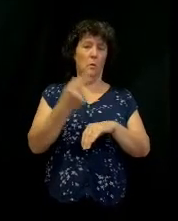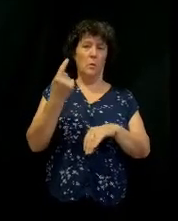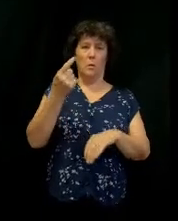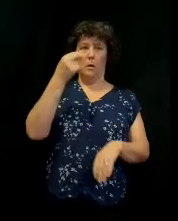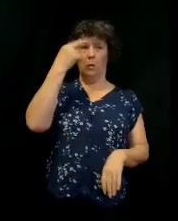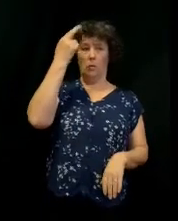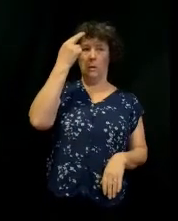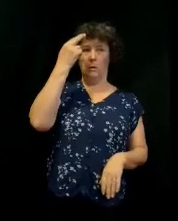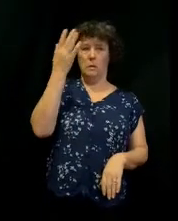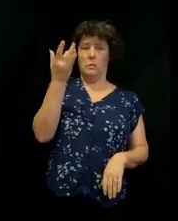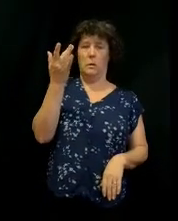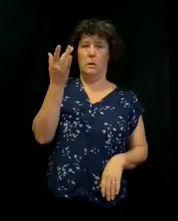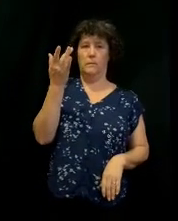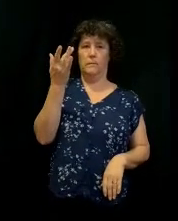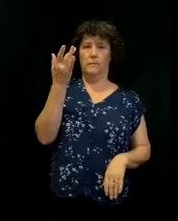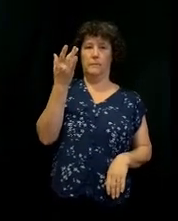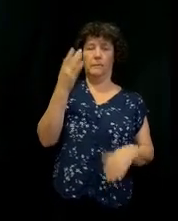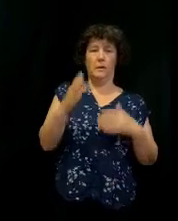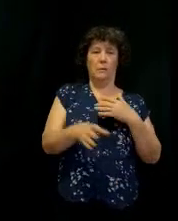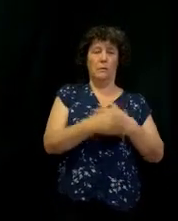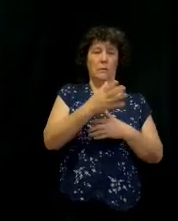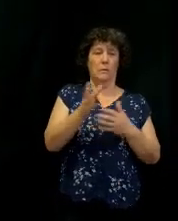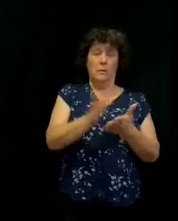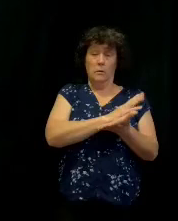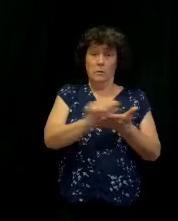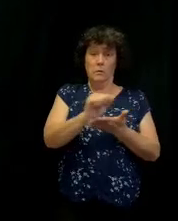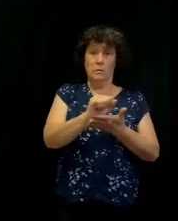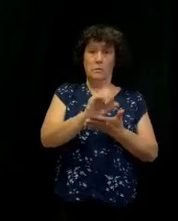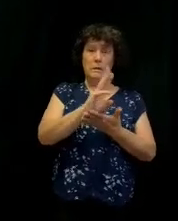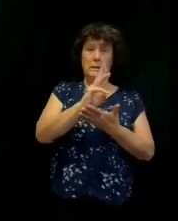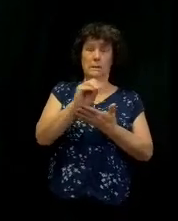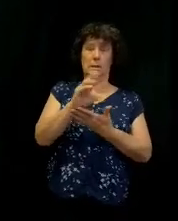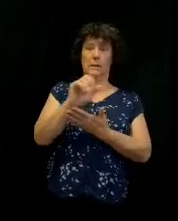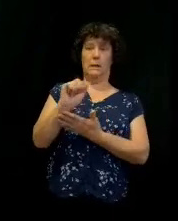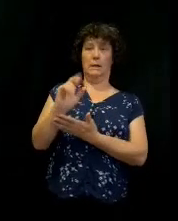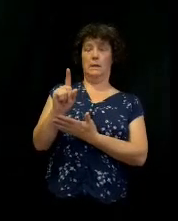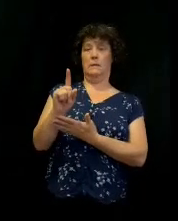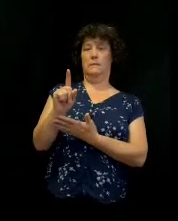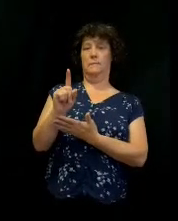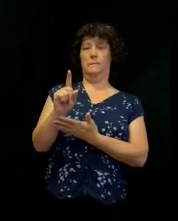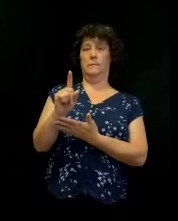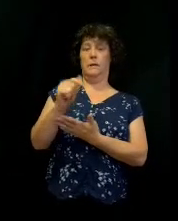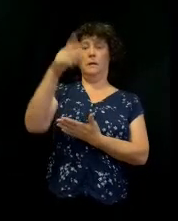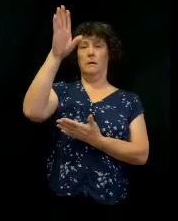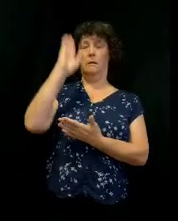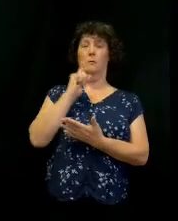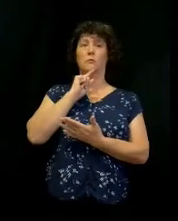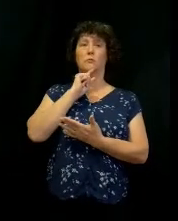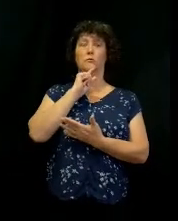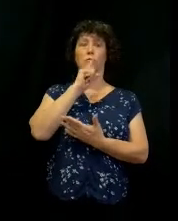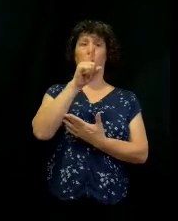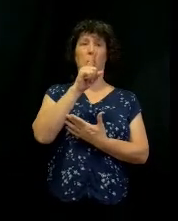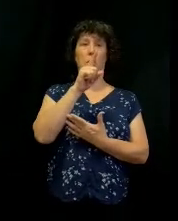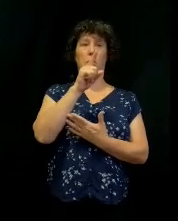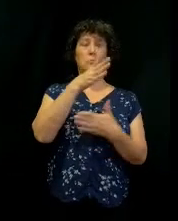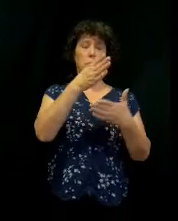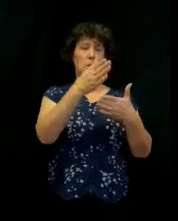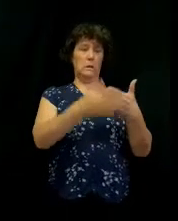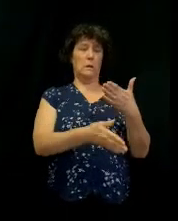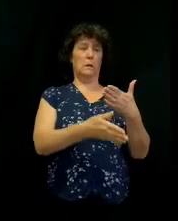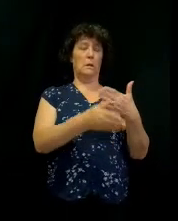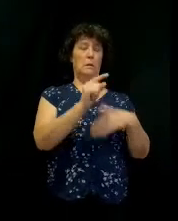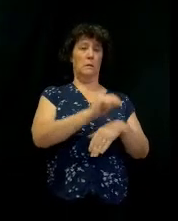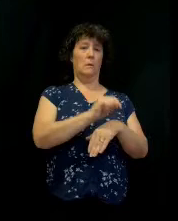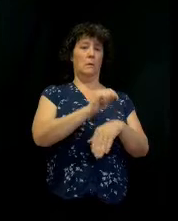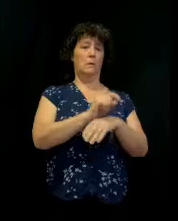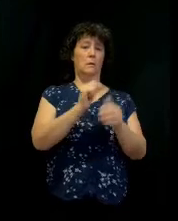with the destruction of Jerusalem in 70 A.D. was God was actually putting an end to temple